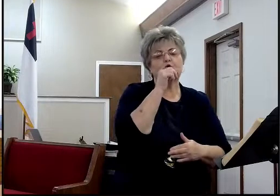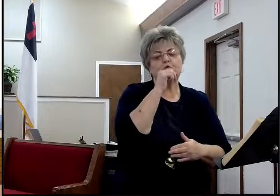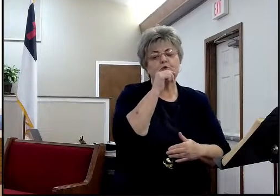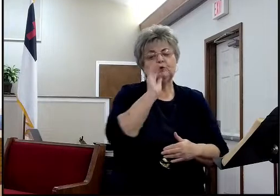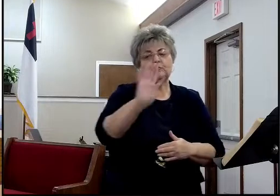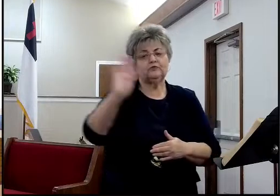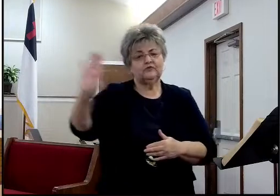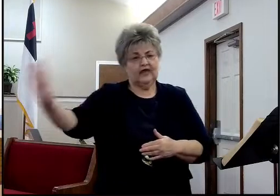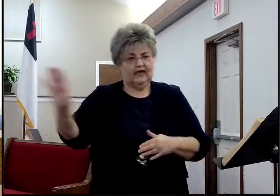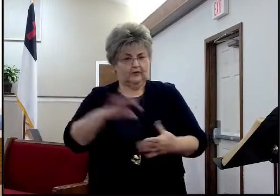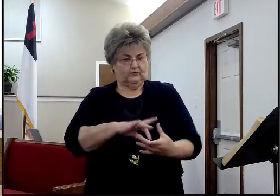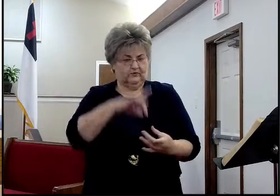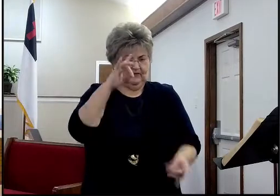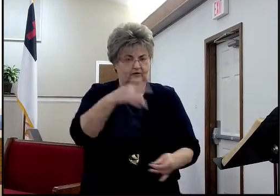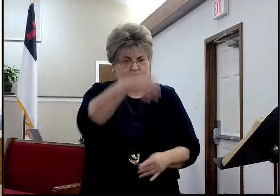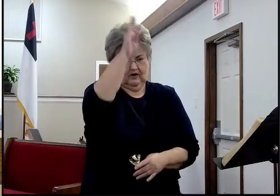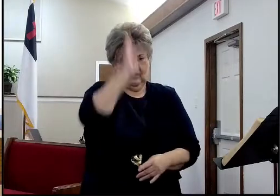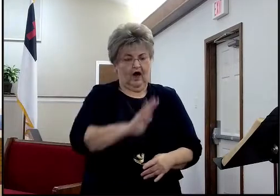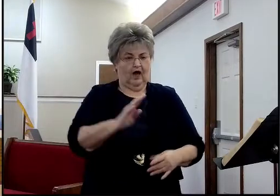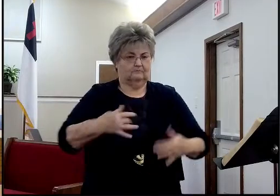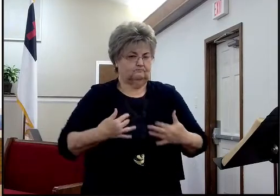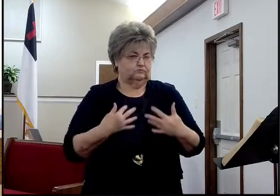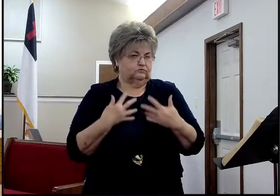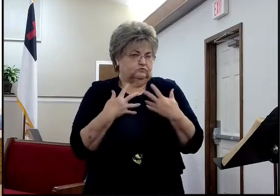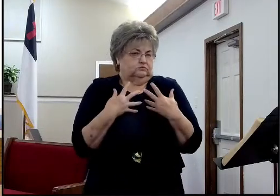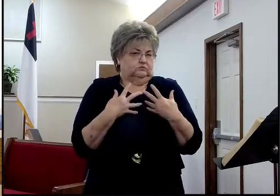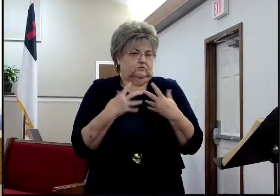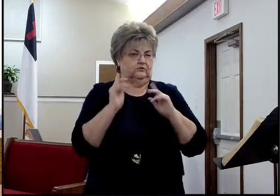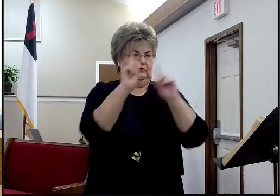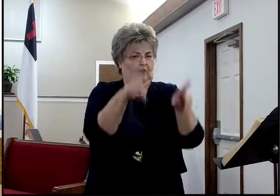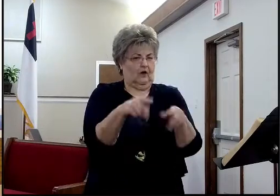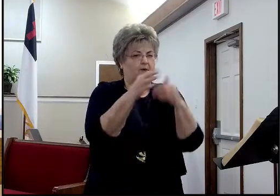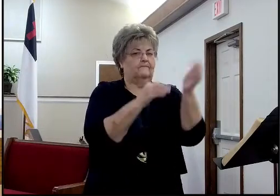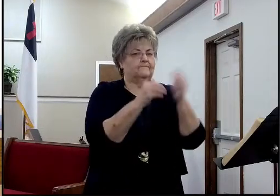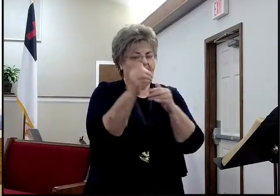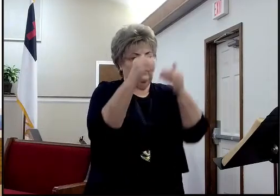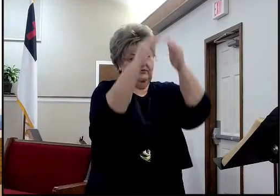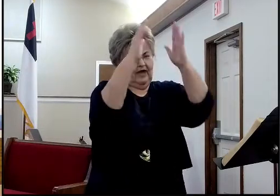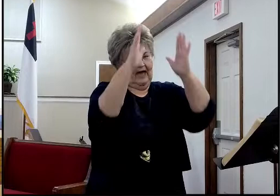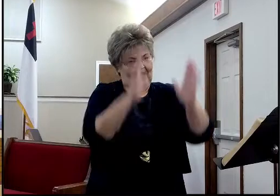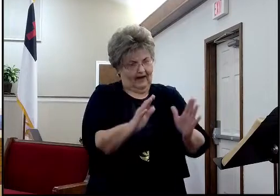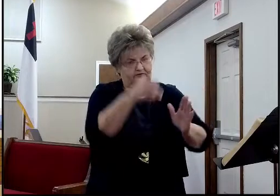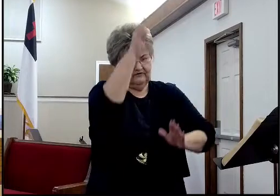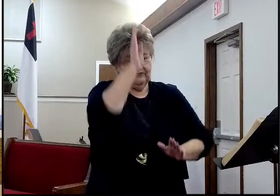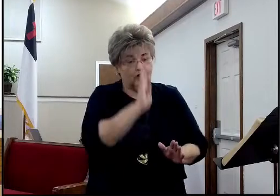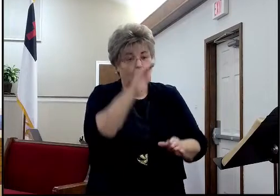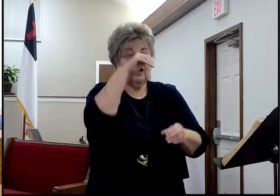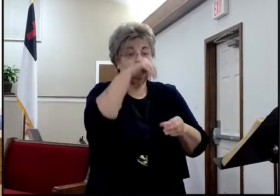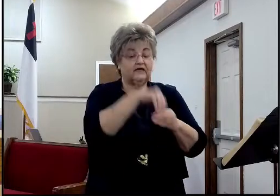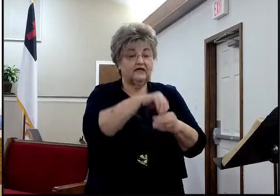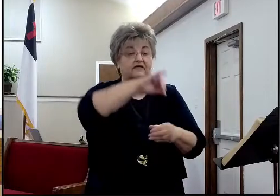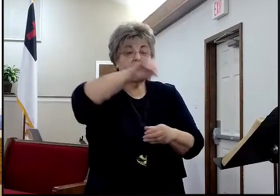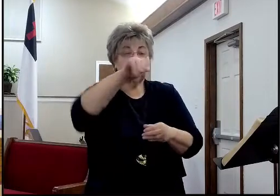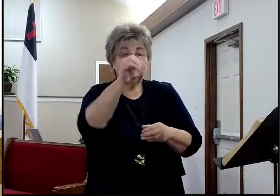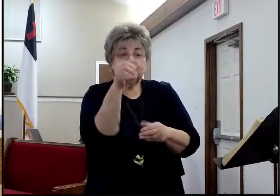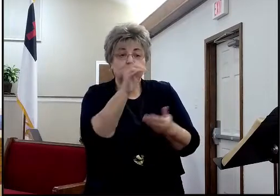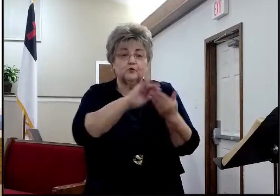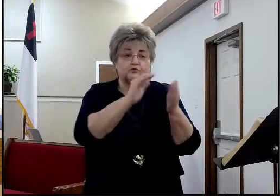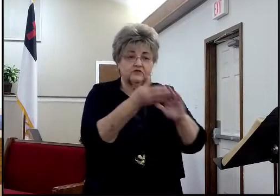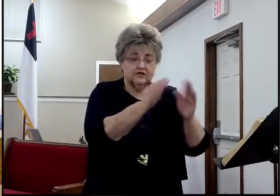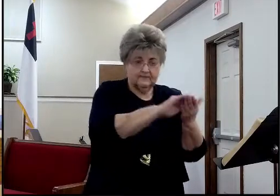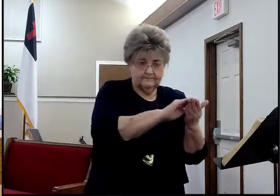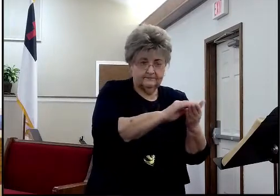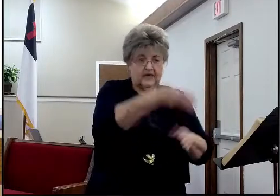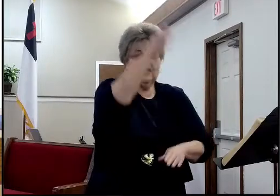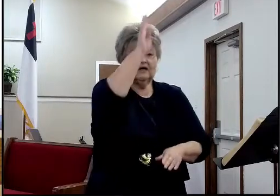to go up to build the house of the Lord, which is in Jerusalem. God stirs the hearts of the Jewish people to return. However,